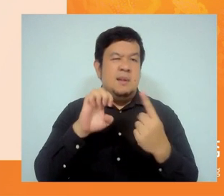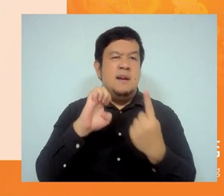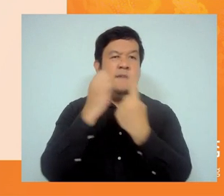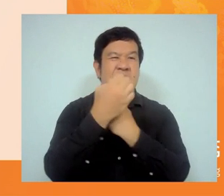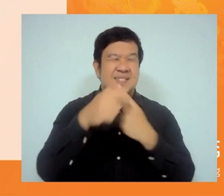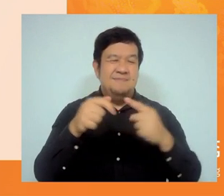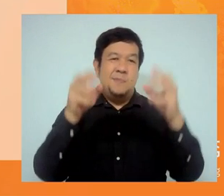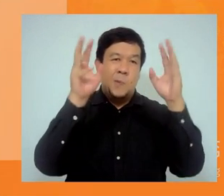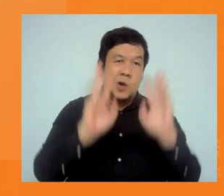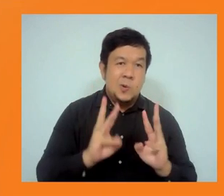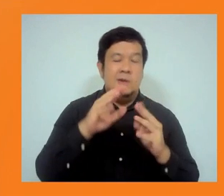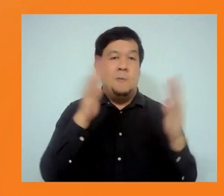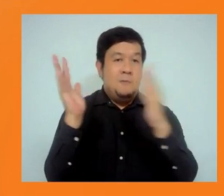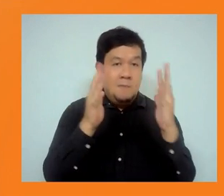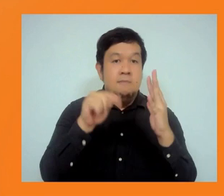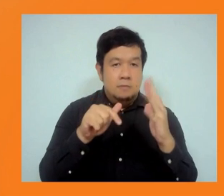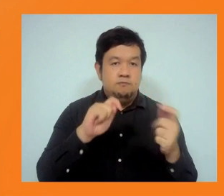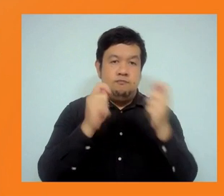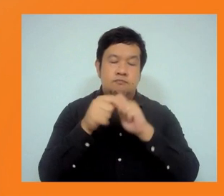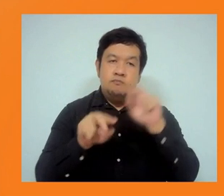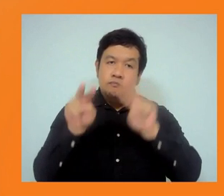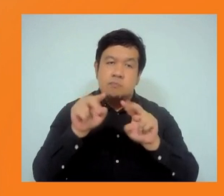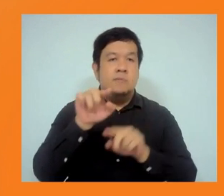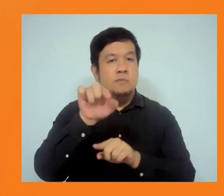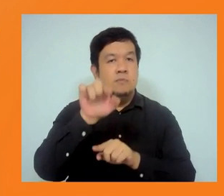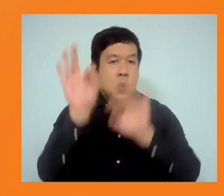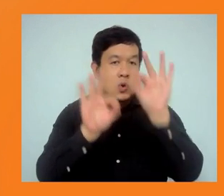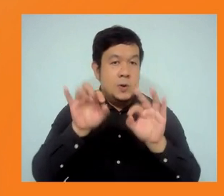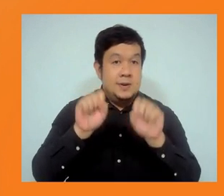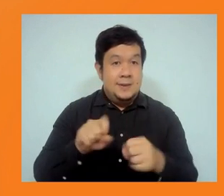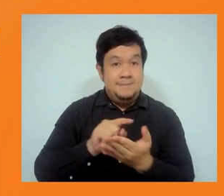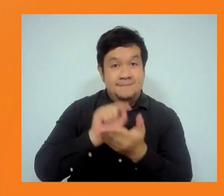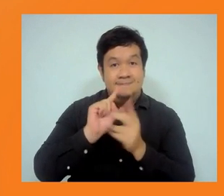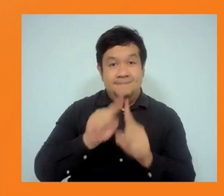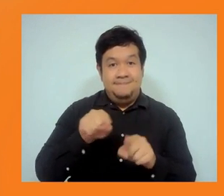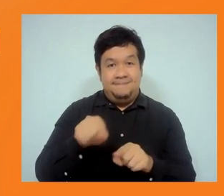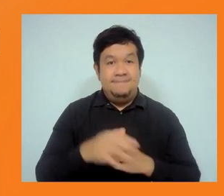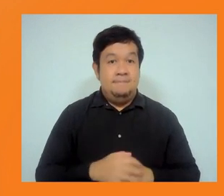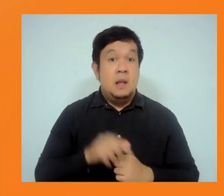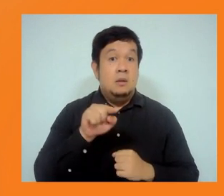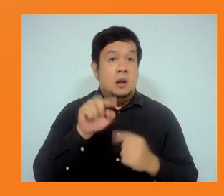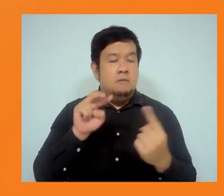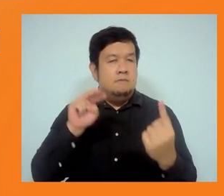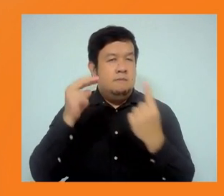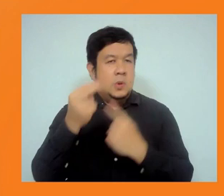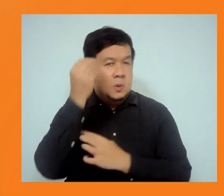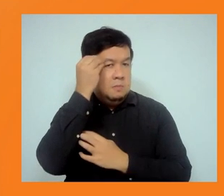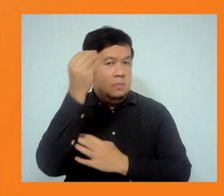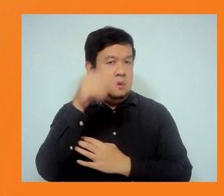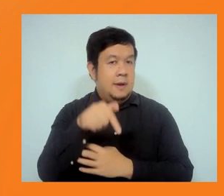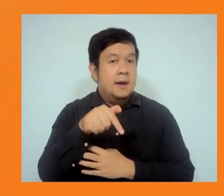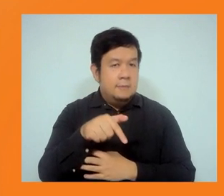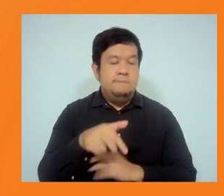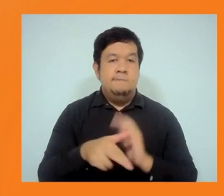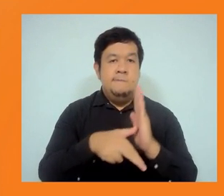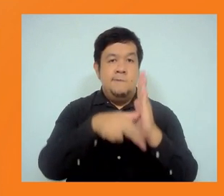and good practices in ADB operations. He also oversees the current review of ADB's safeguard policy, and will shed more